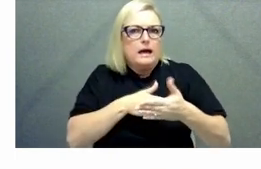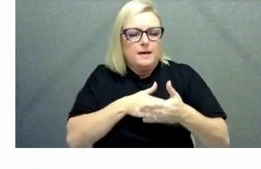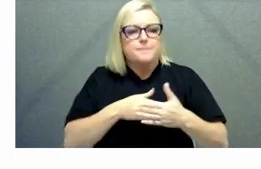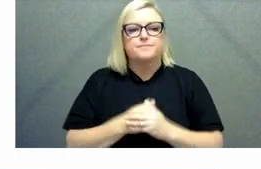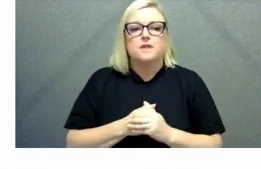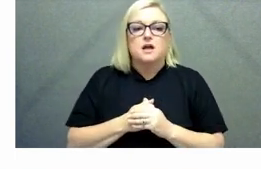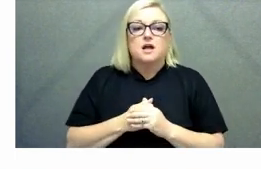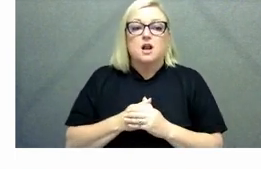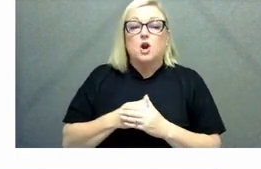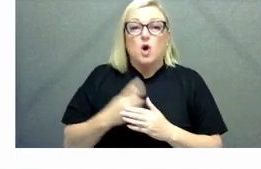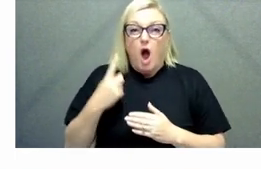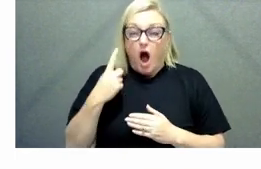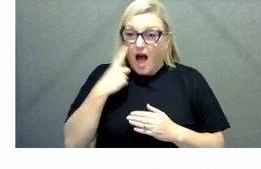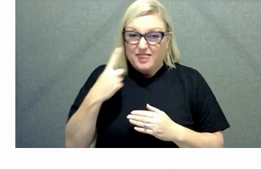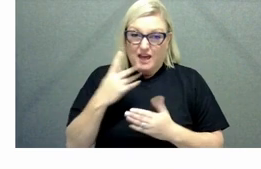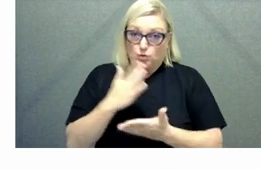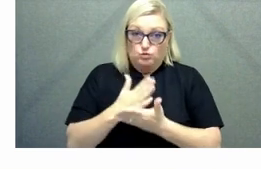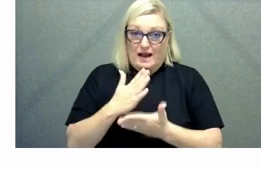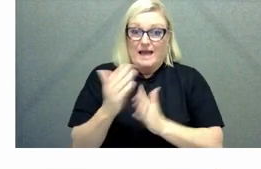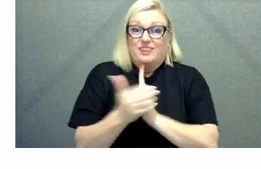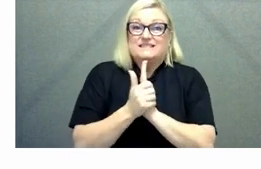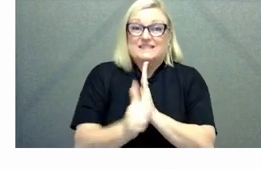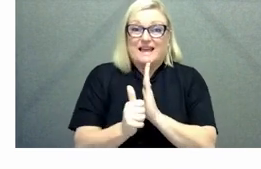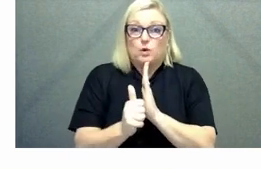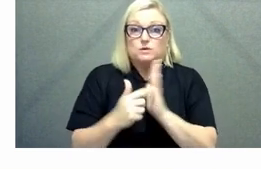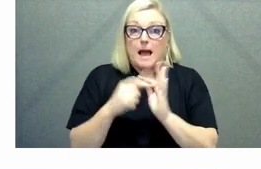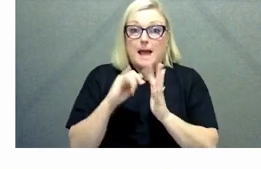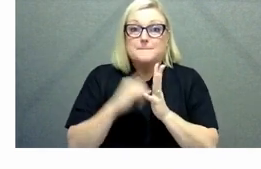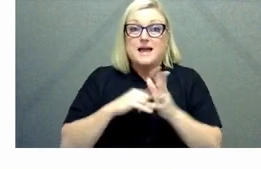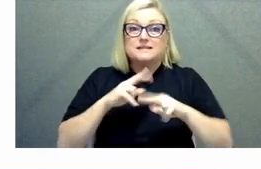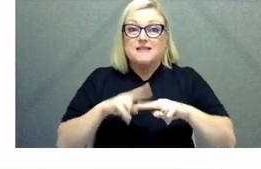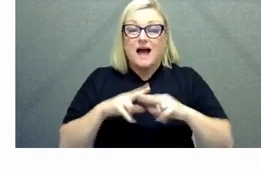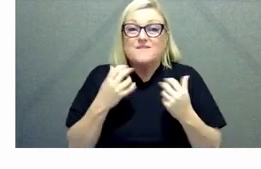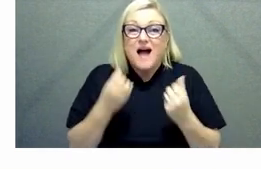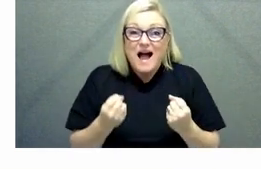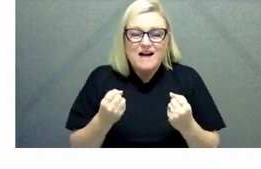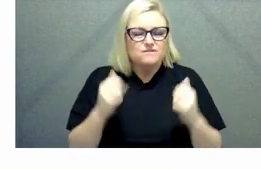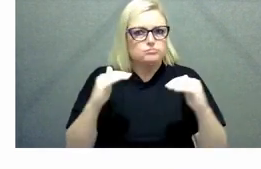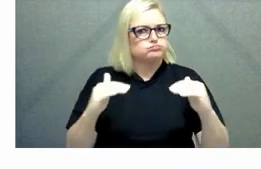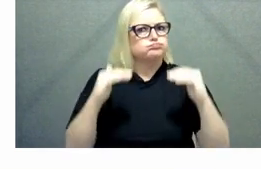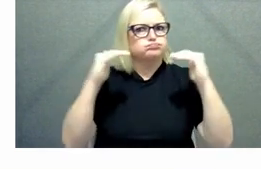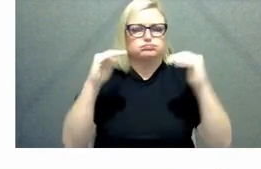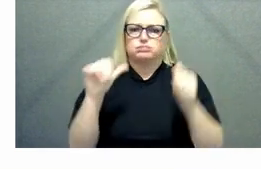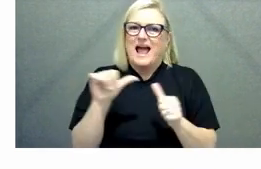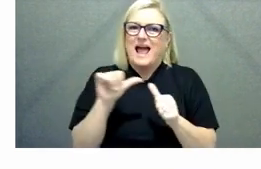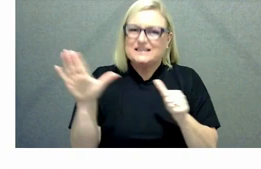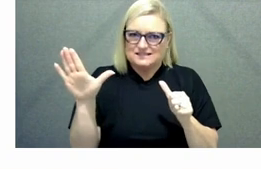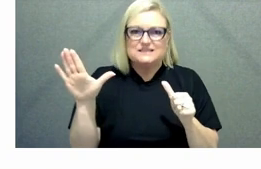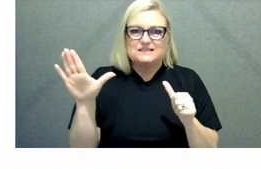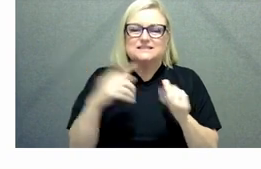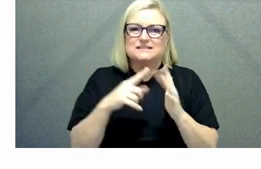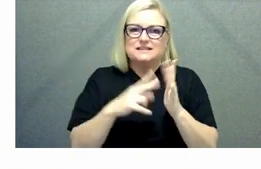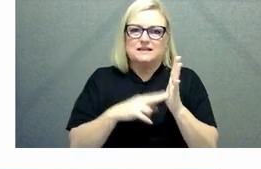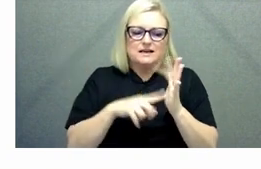capabilities is excellent and I would encourage you all Subo mentioned earlier that that integrity model that talks about the